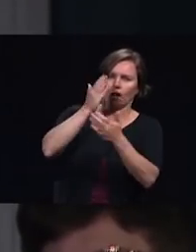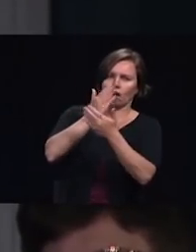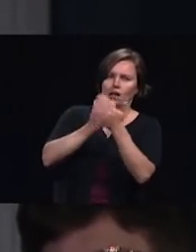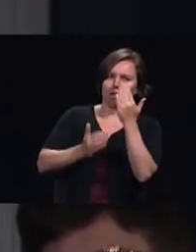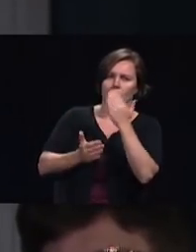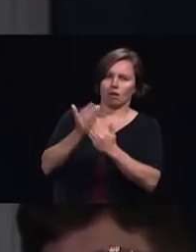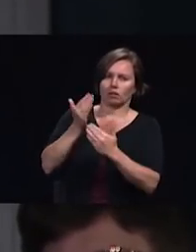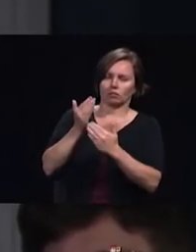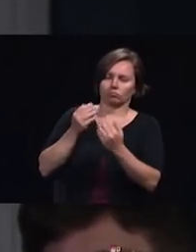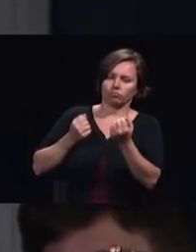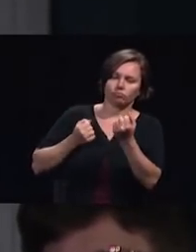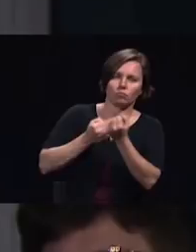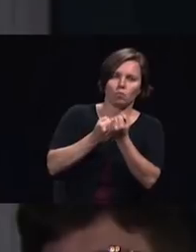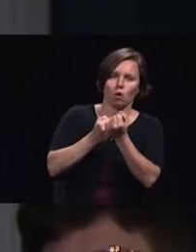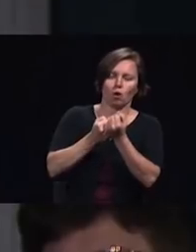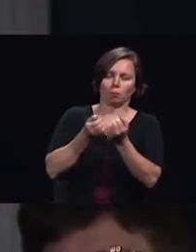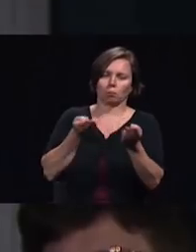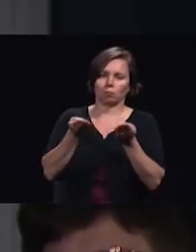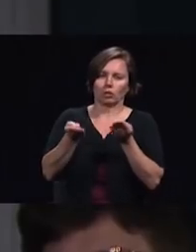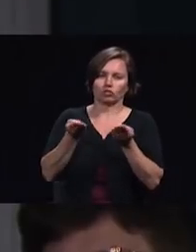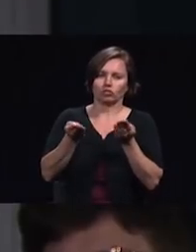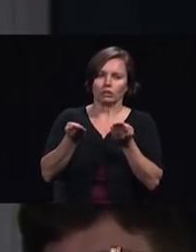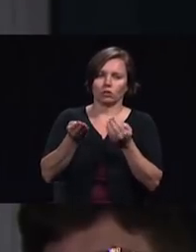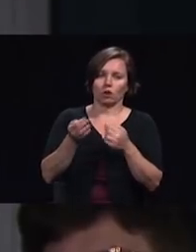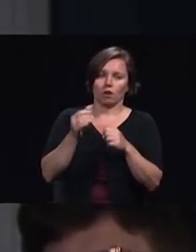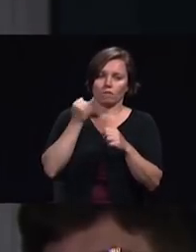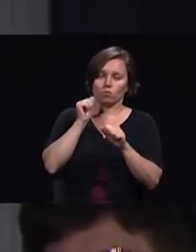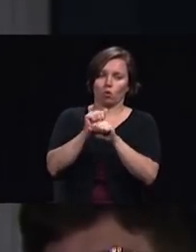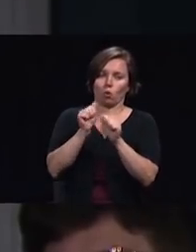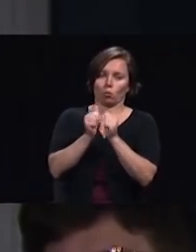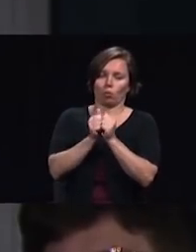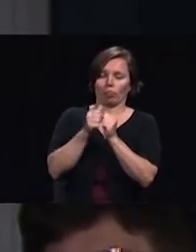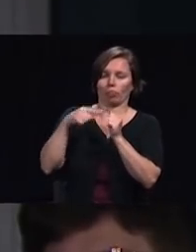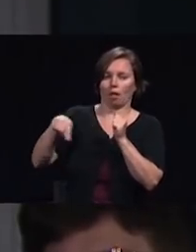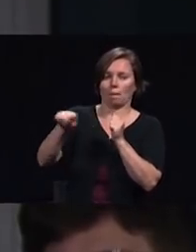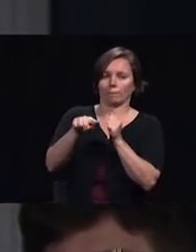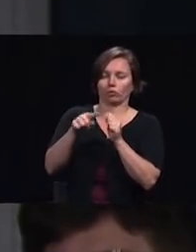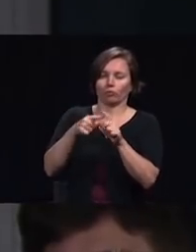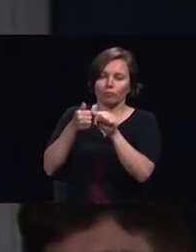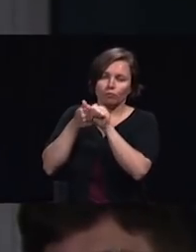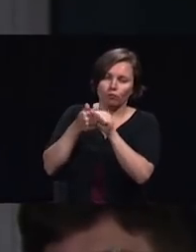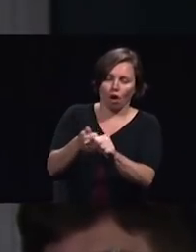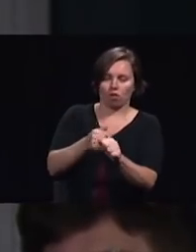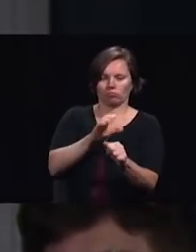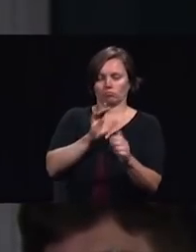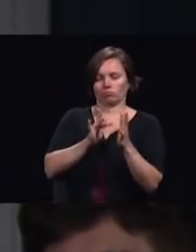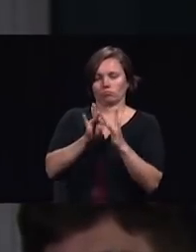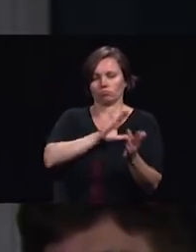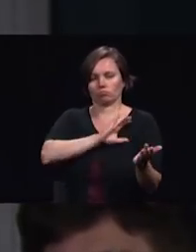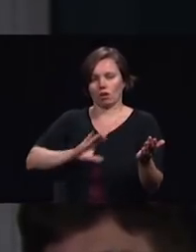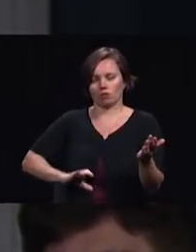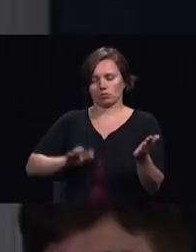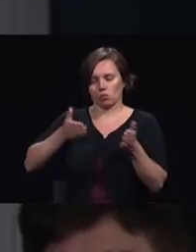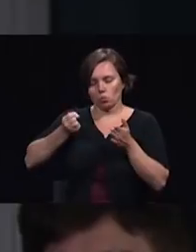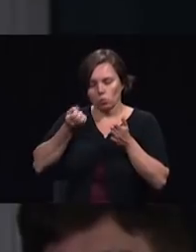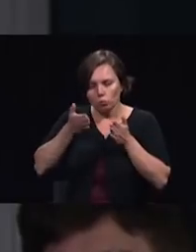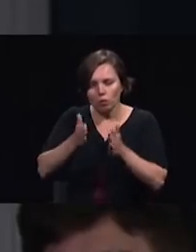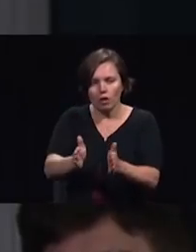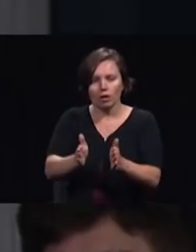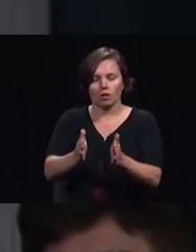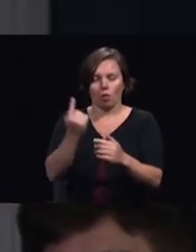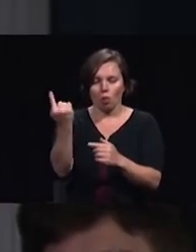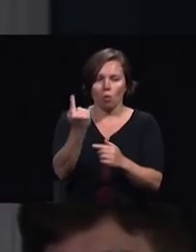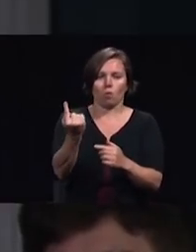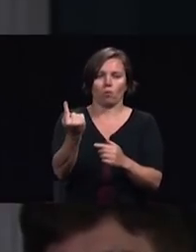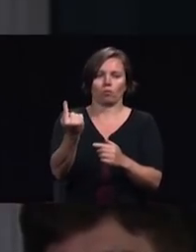helping us if we can align them for following Christ's method alone of answering that call because